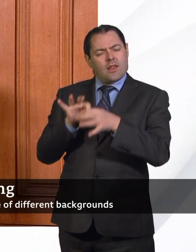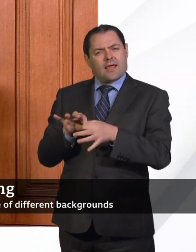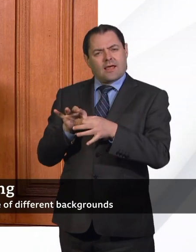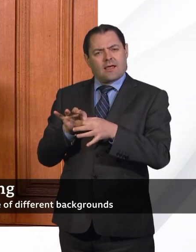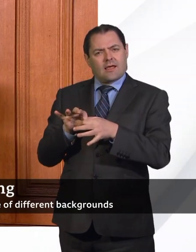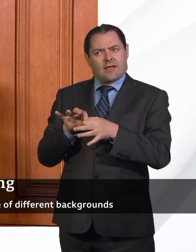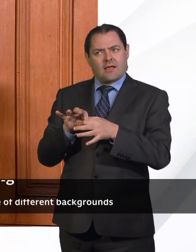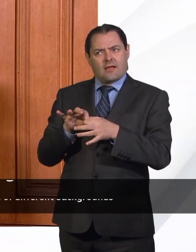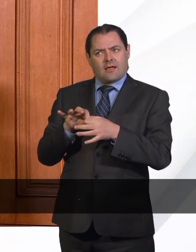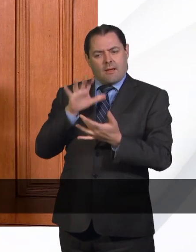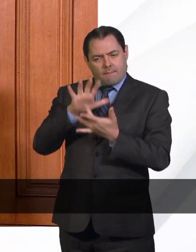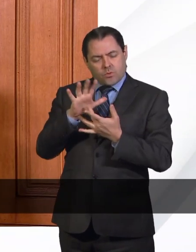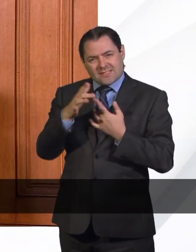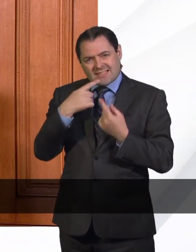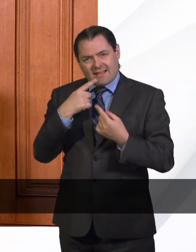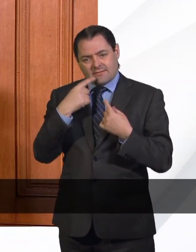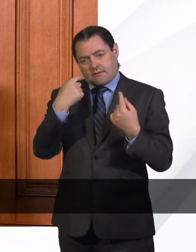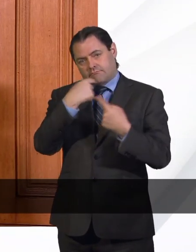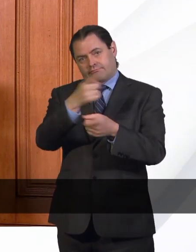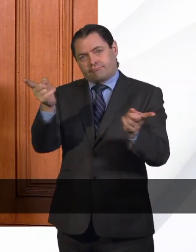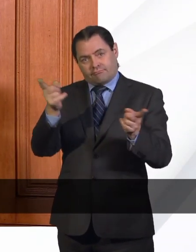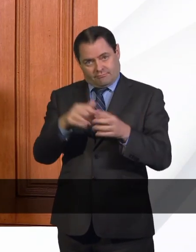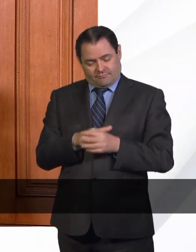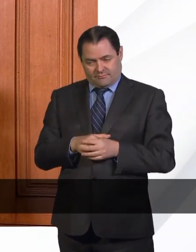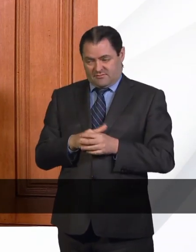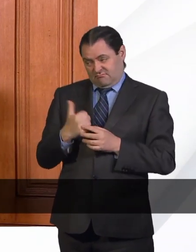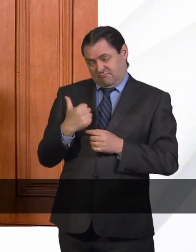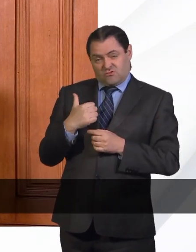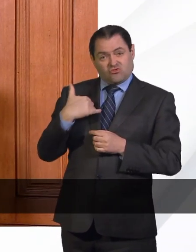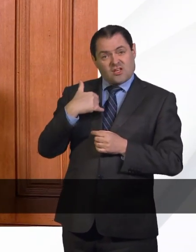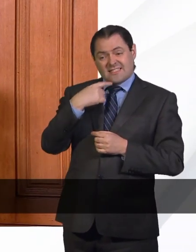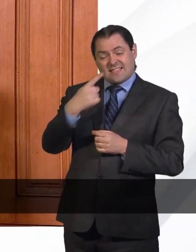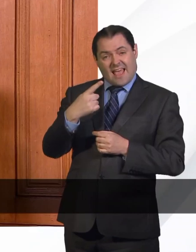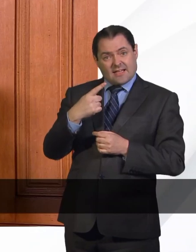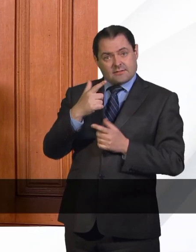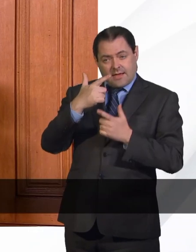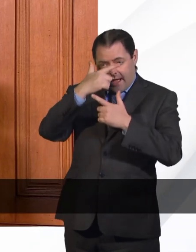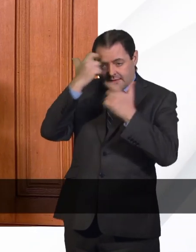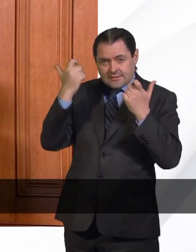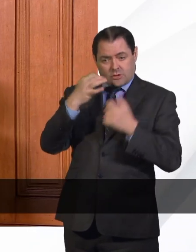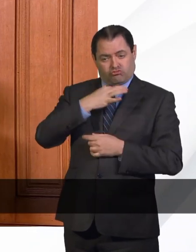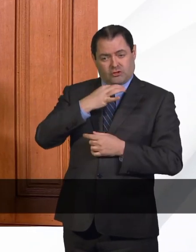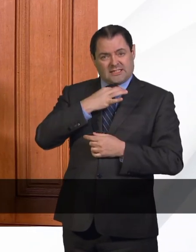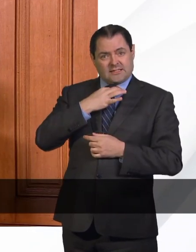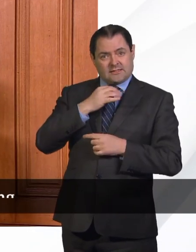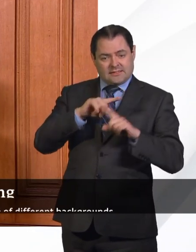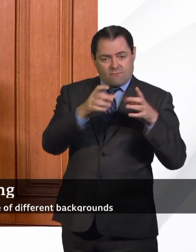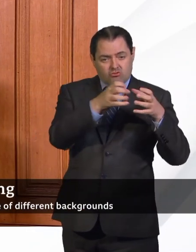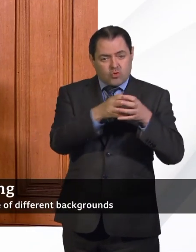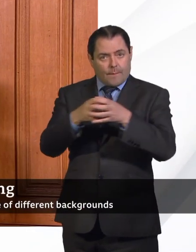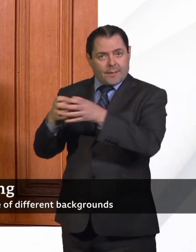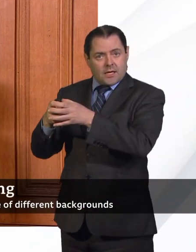that these are important data for people to be aware of. Because, as Secretary of State has said, I think even understanding the levels of risk associated with different